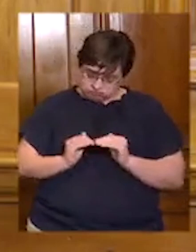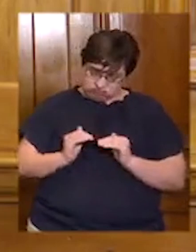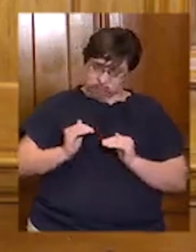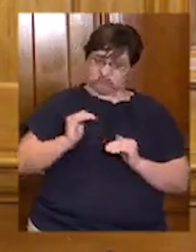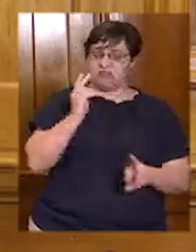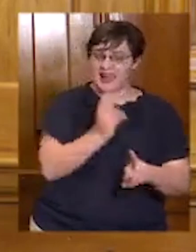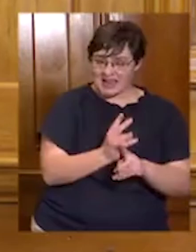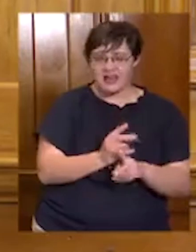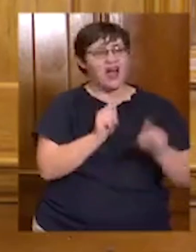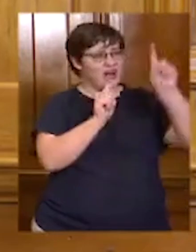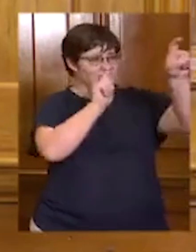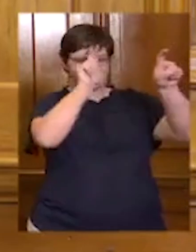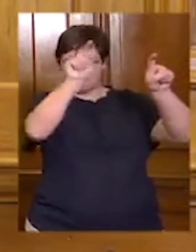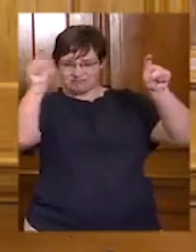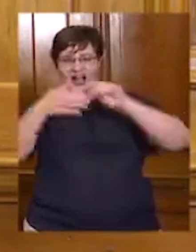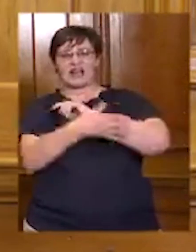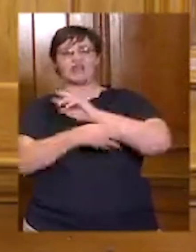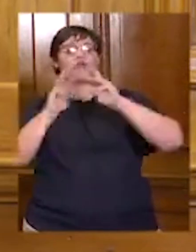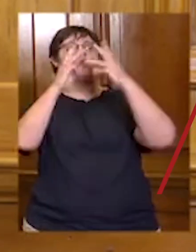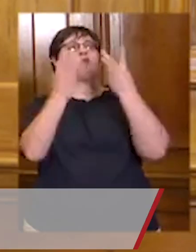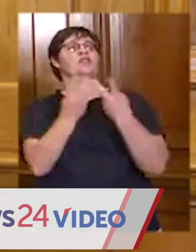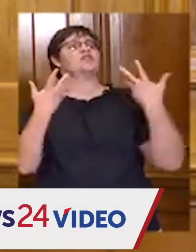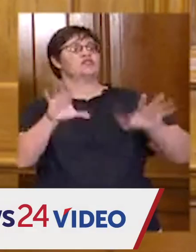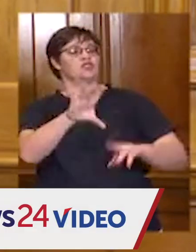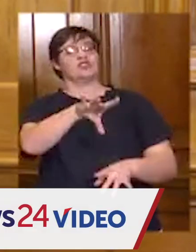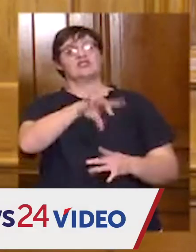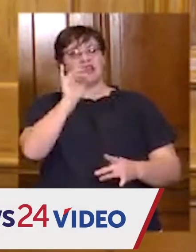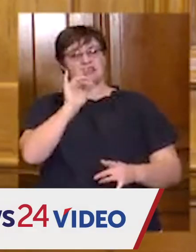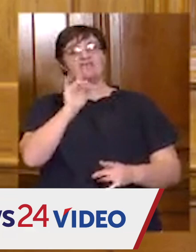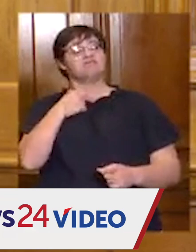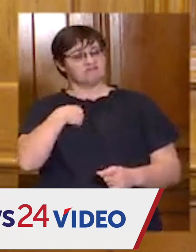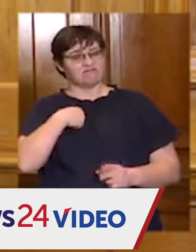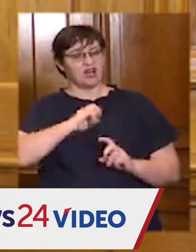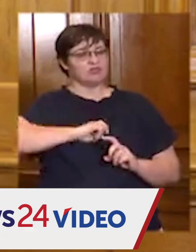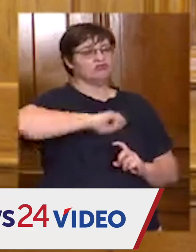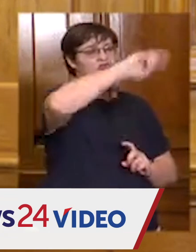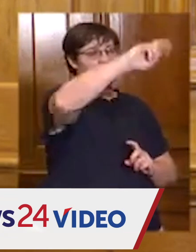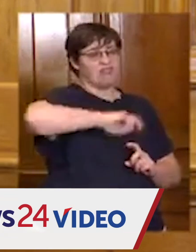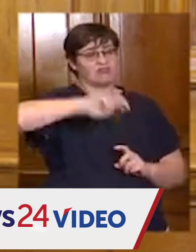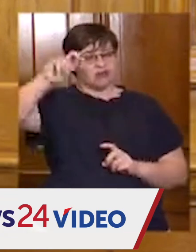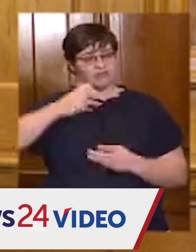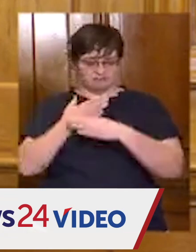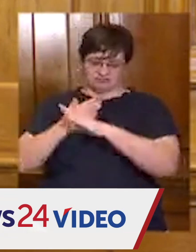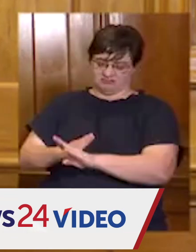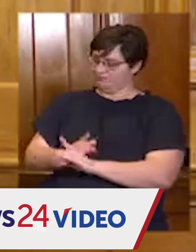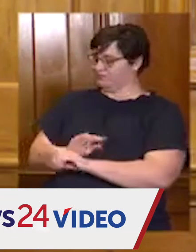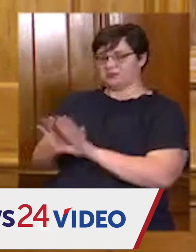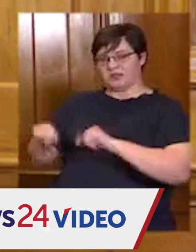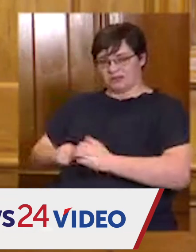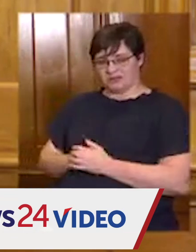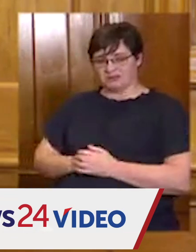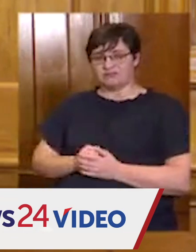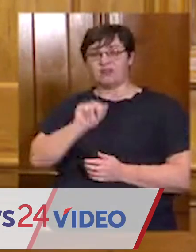A number of countries around the world have opted to restrict travel from other countries. The United